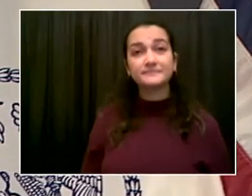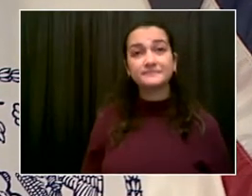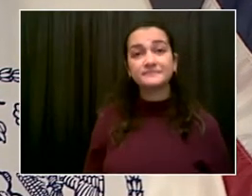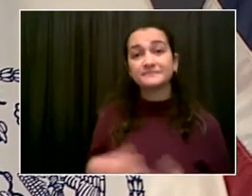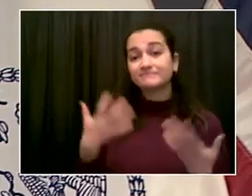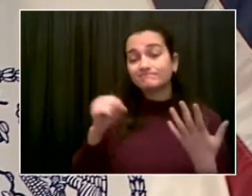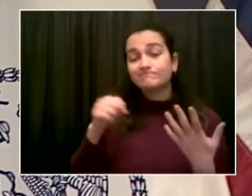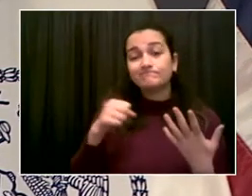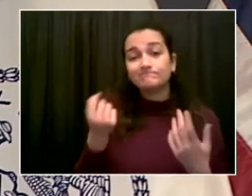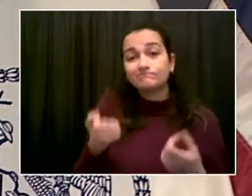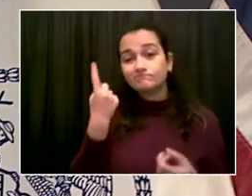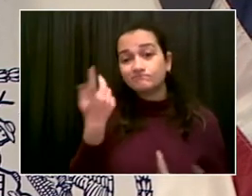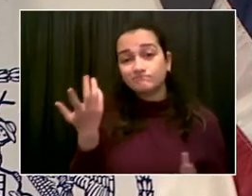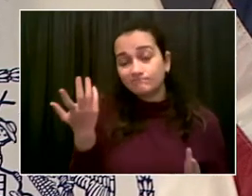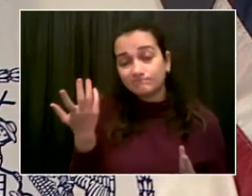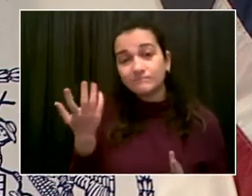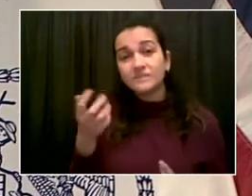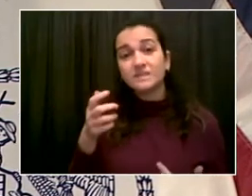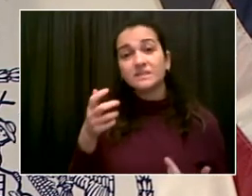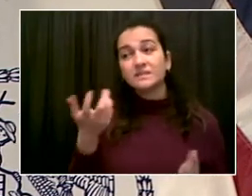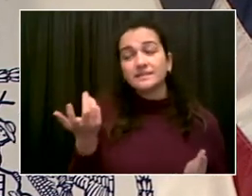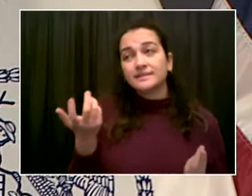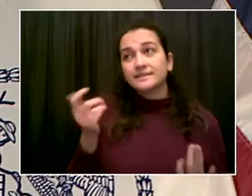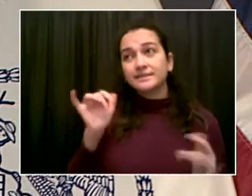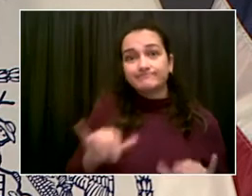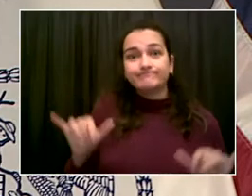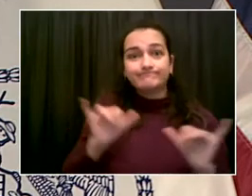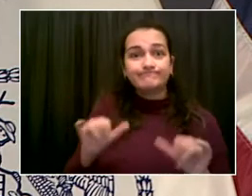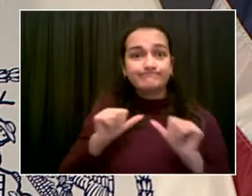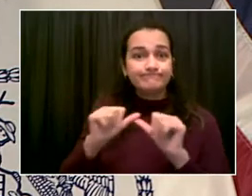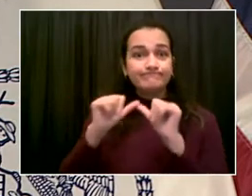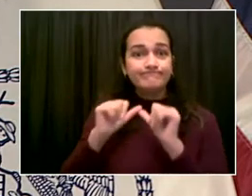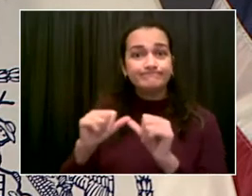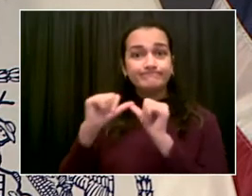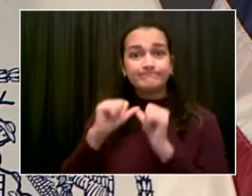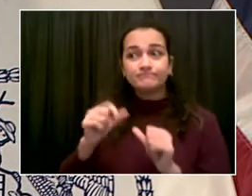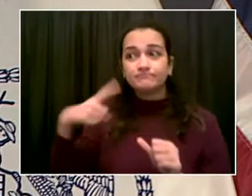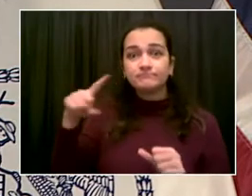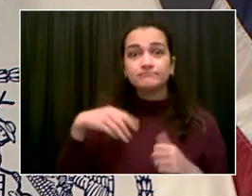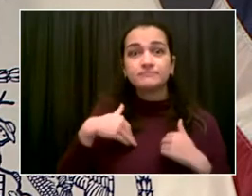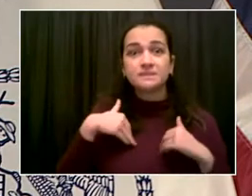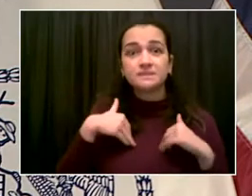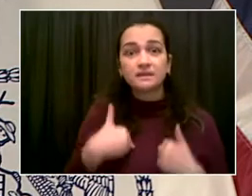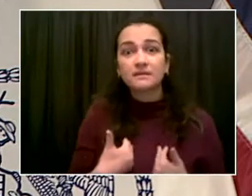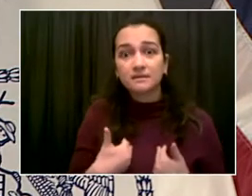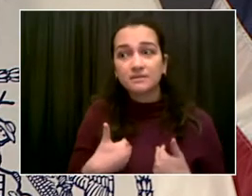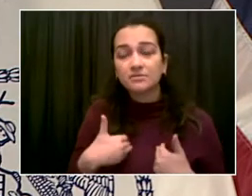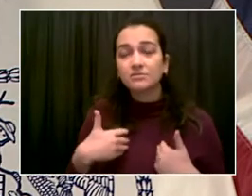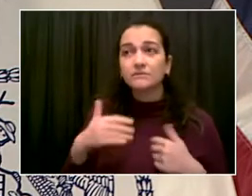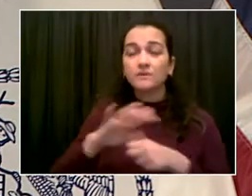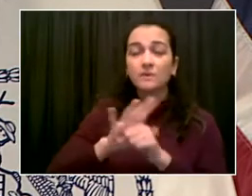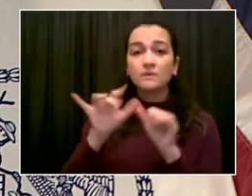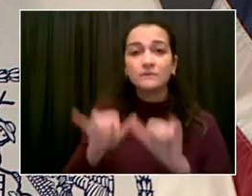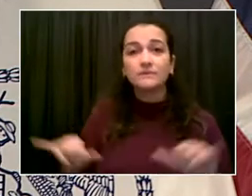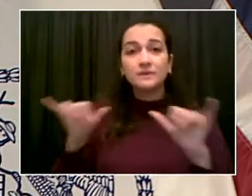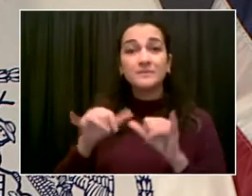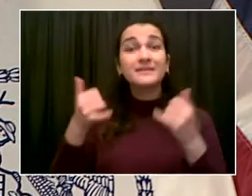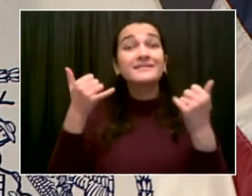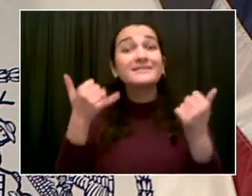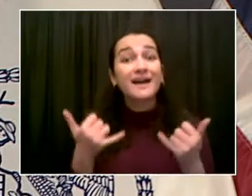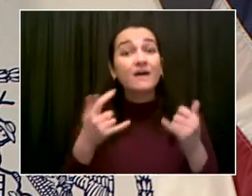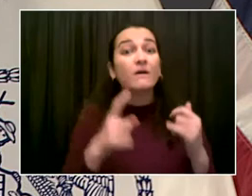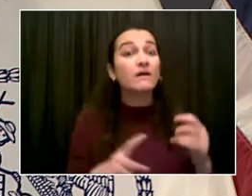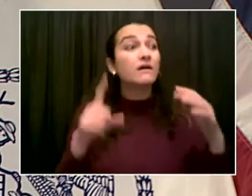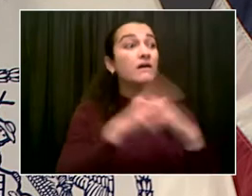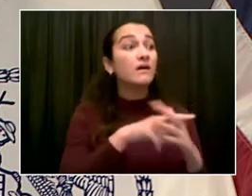is something new, it might affect our lives. And obviously, everyone thinks about their health and safety and the health and safety of their families. So there's a lot of fatigue. But I don't